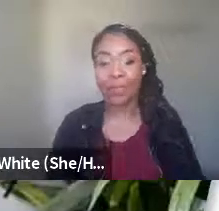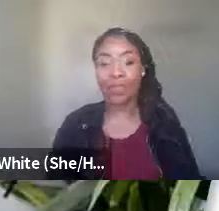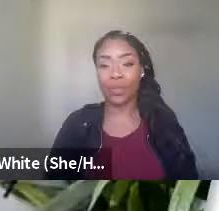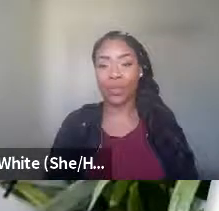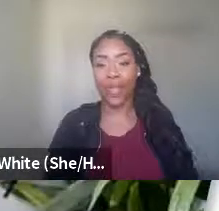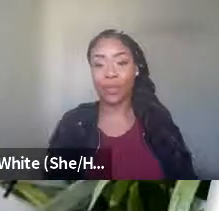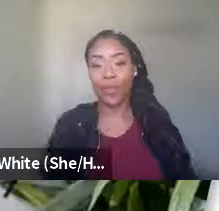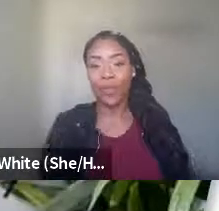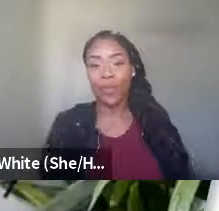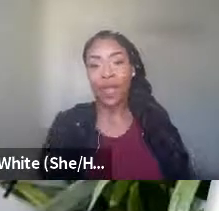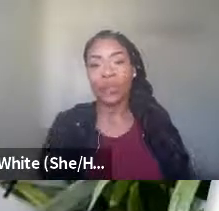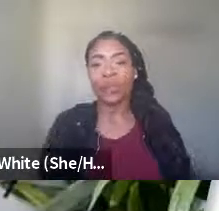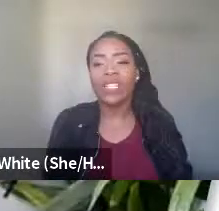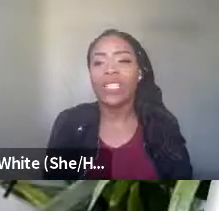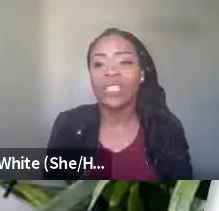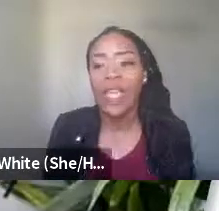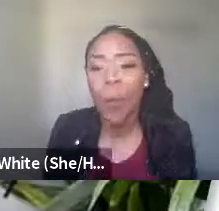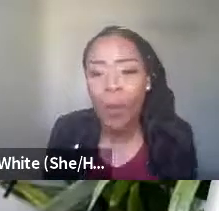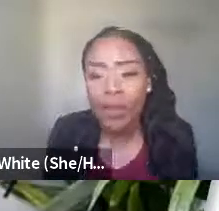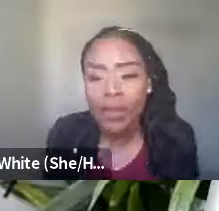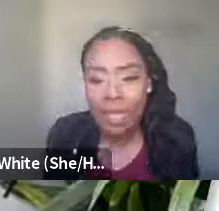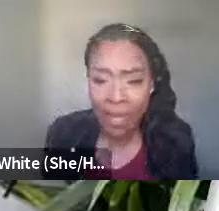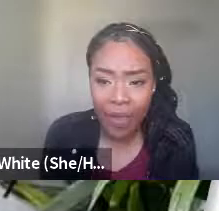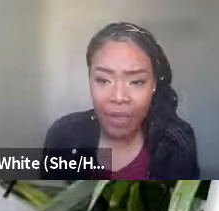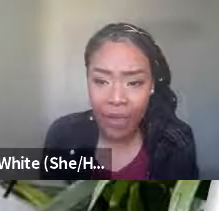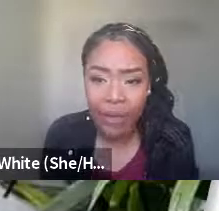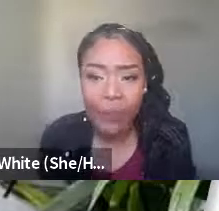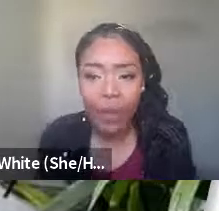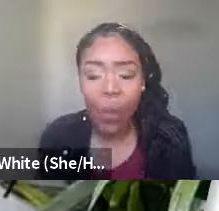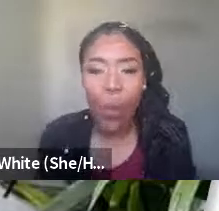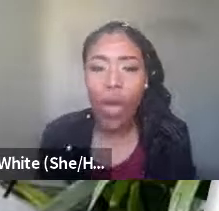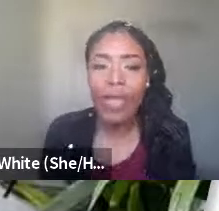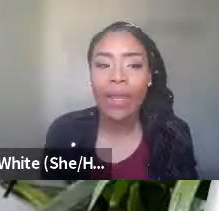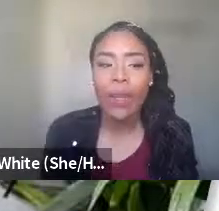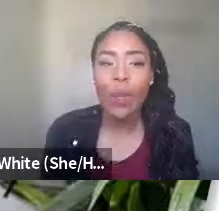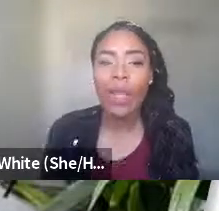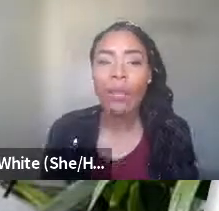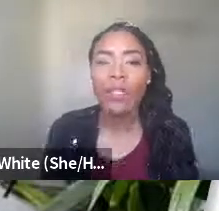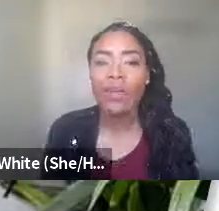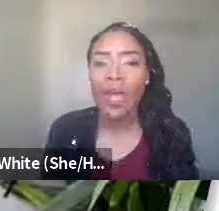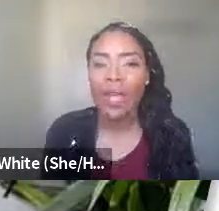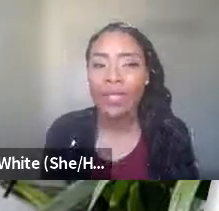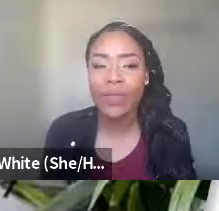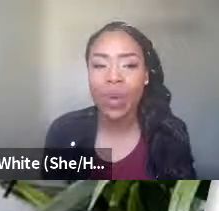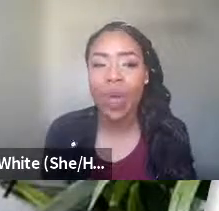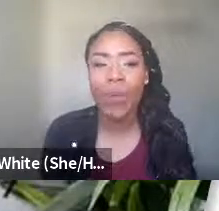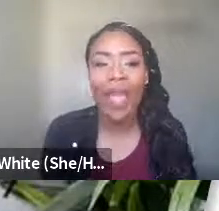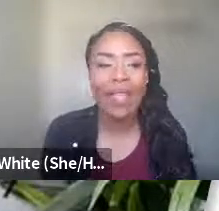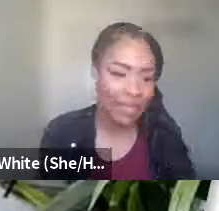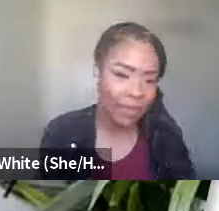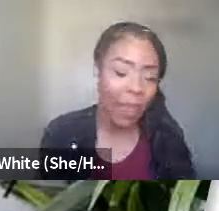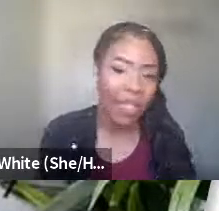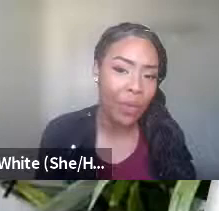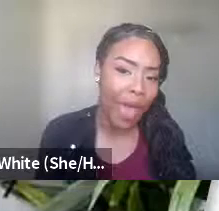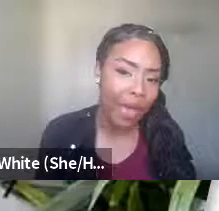impact potential. Right. So just take a moment and think about what what implicit biases or what